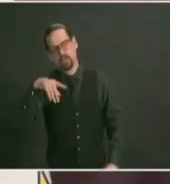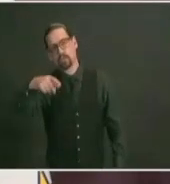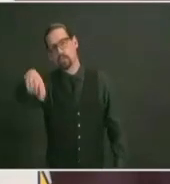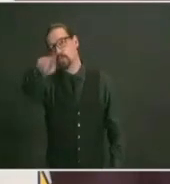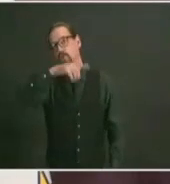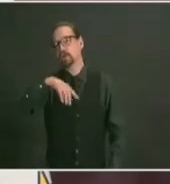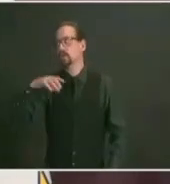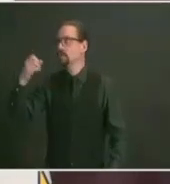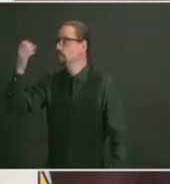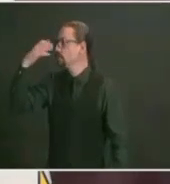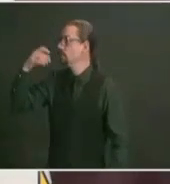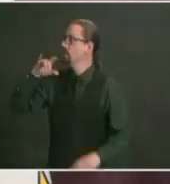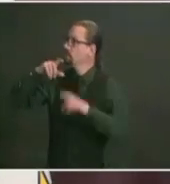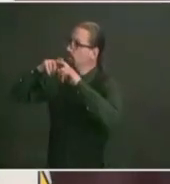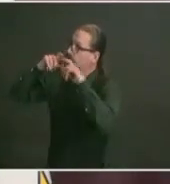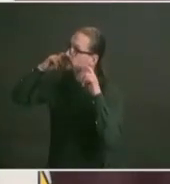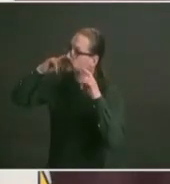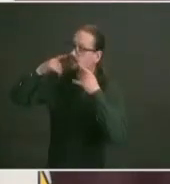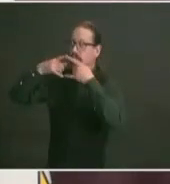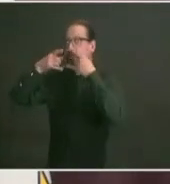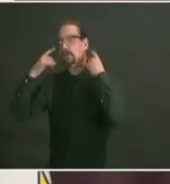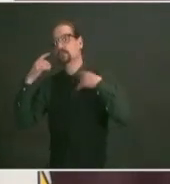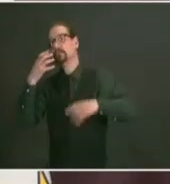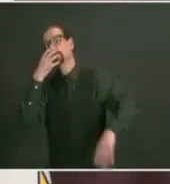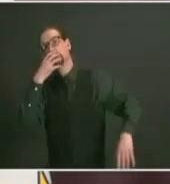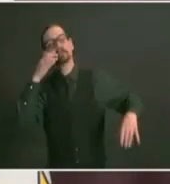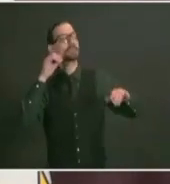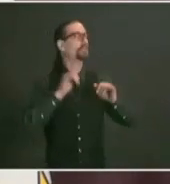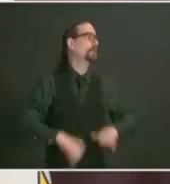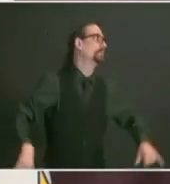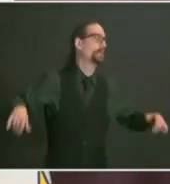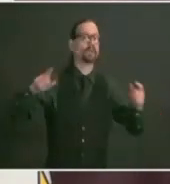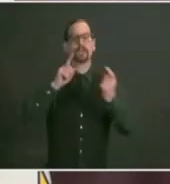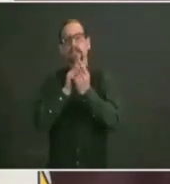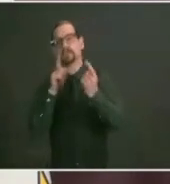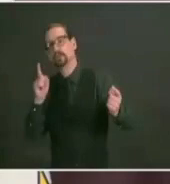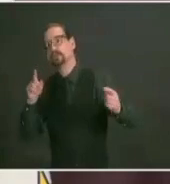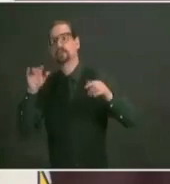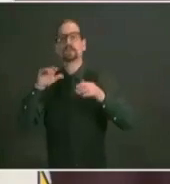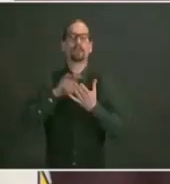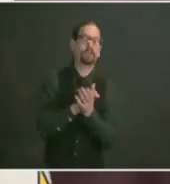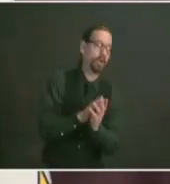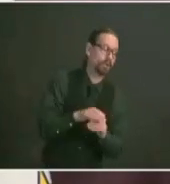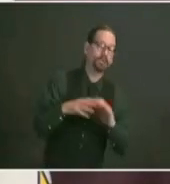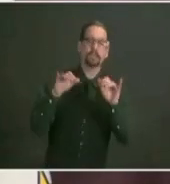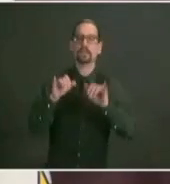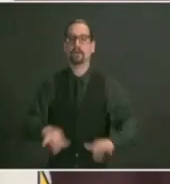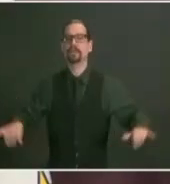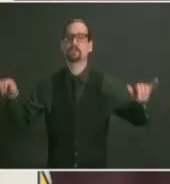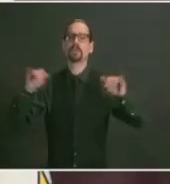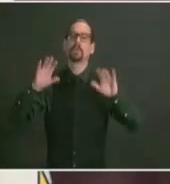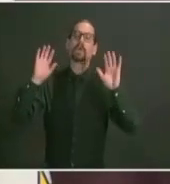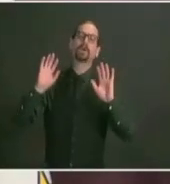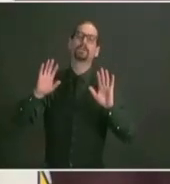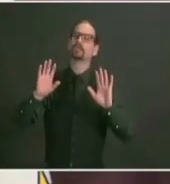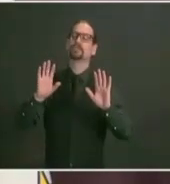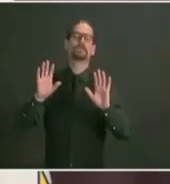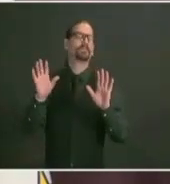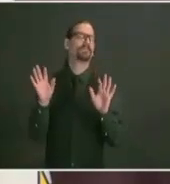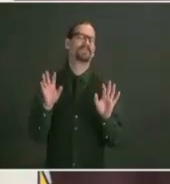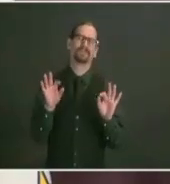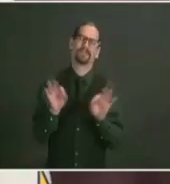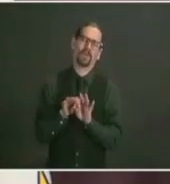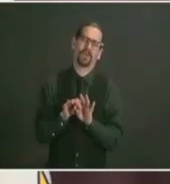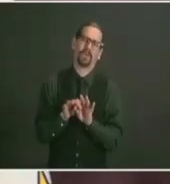our loved ones protect our households the better we can do because we need to keep wearing our masks